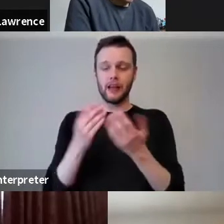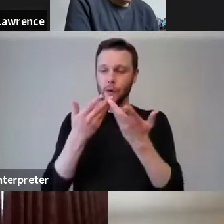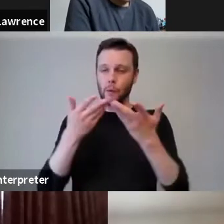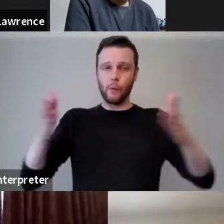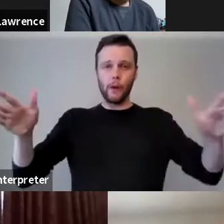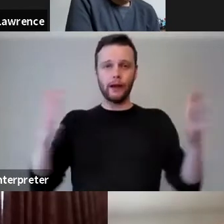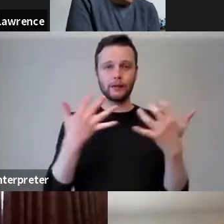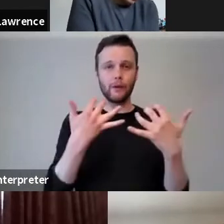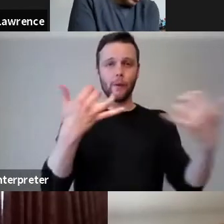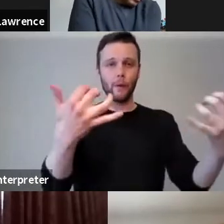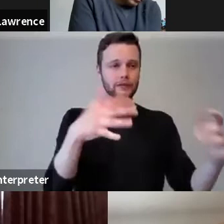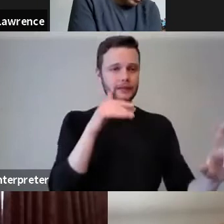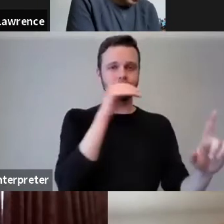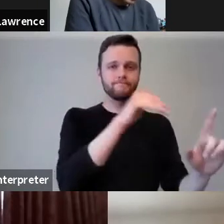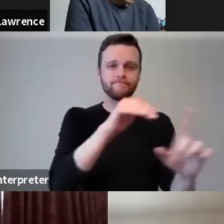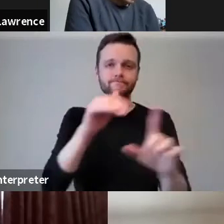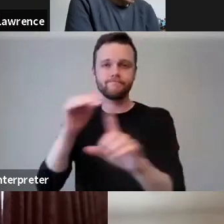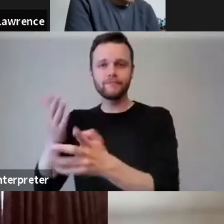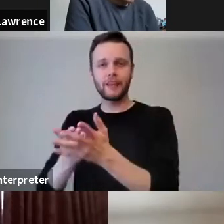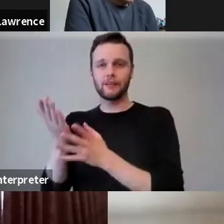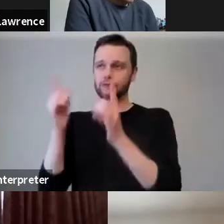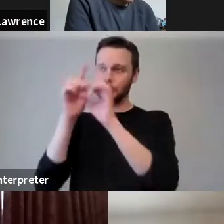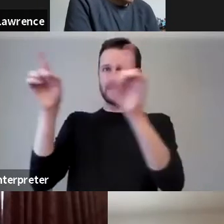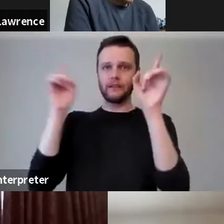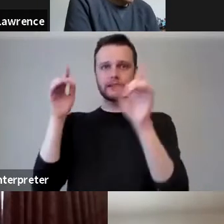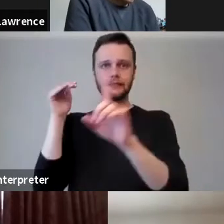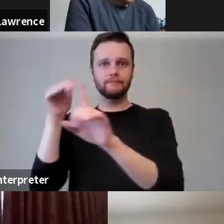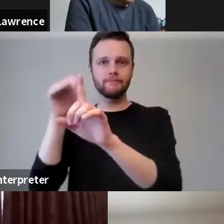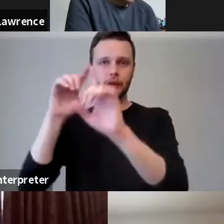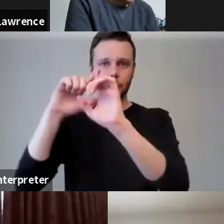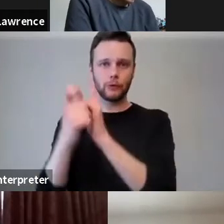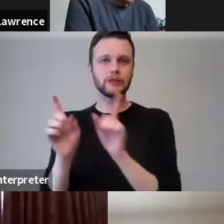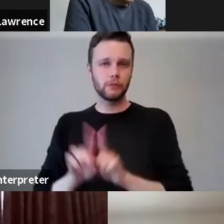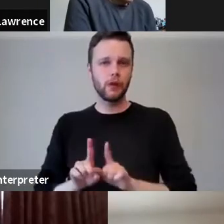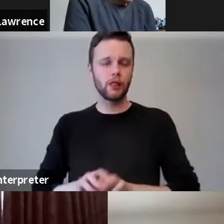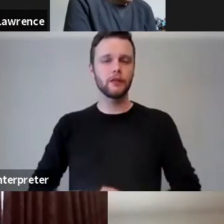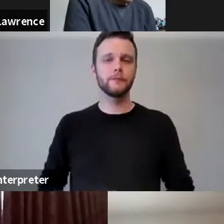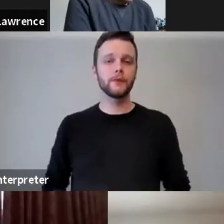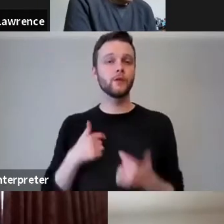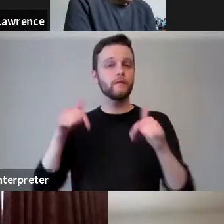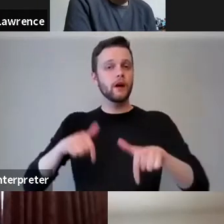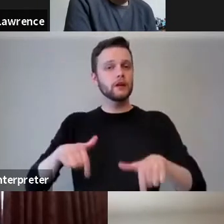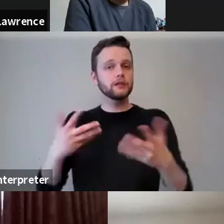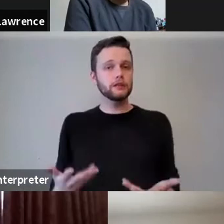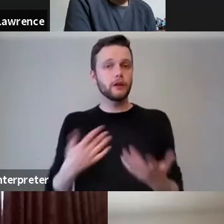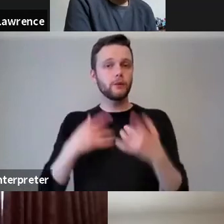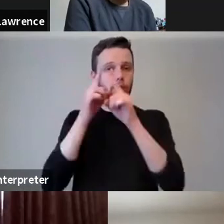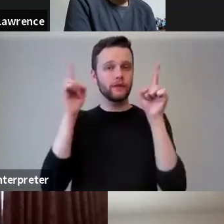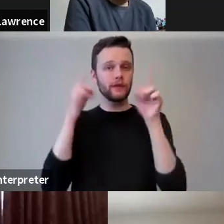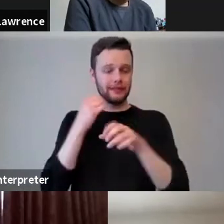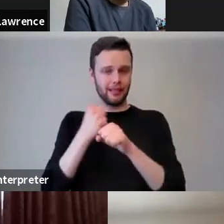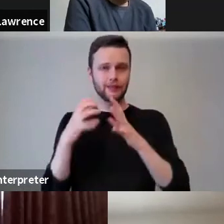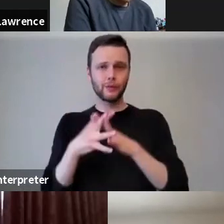and wider universities community as well. So for us at the moment in Glasgow, we have some wonderful